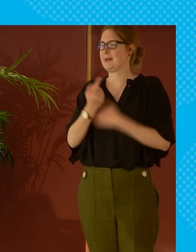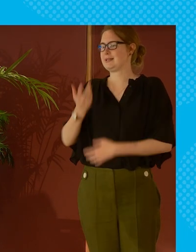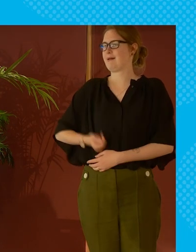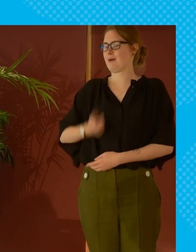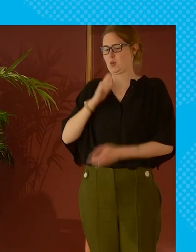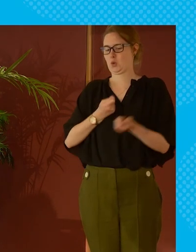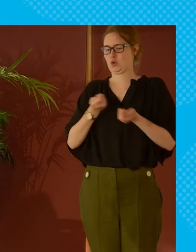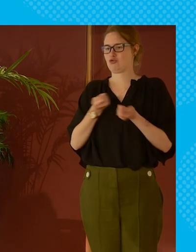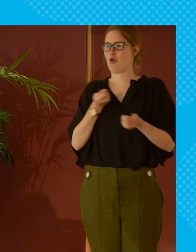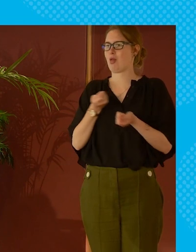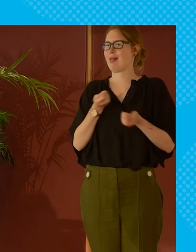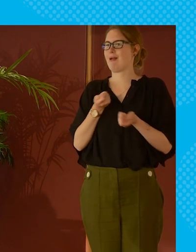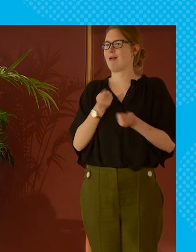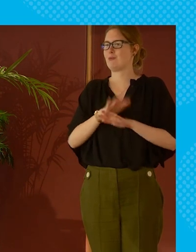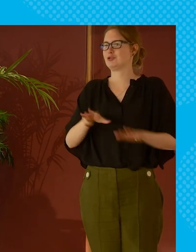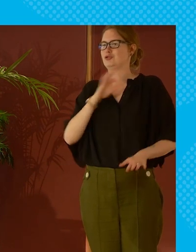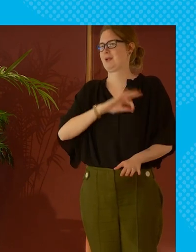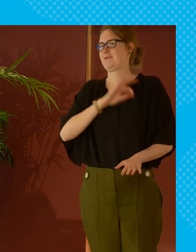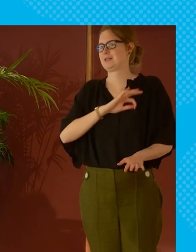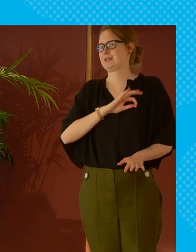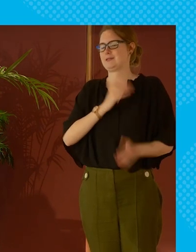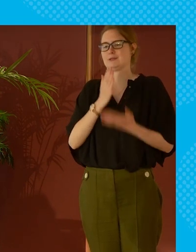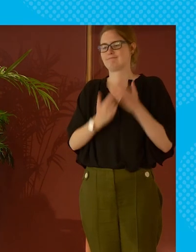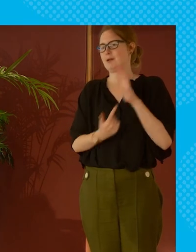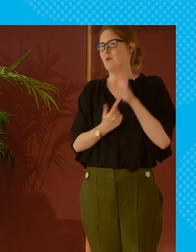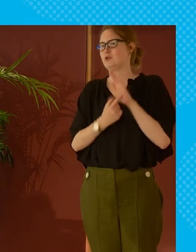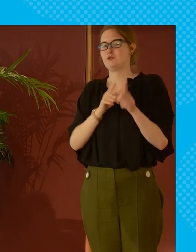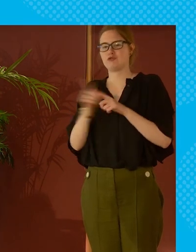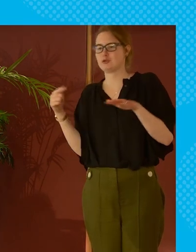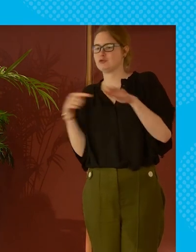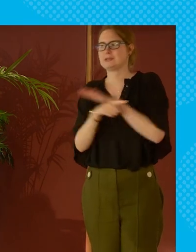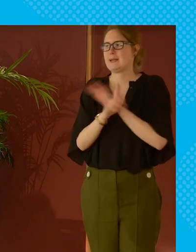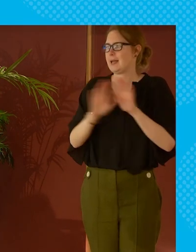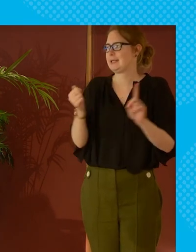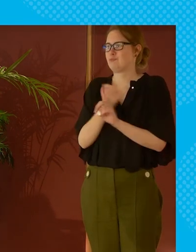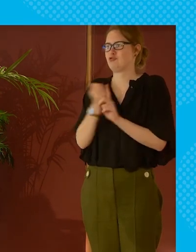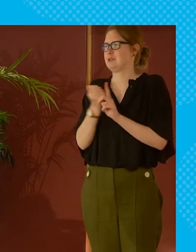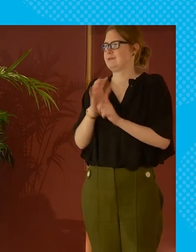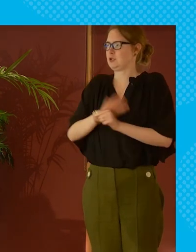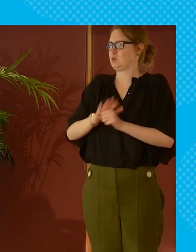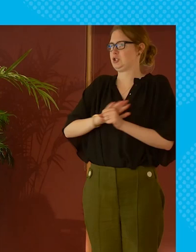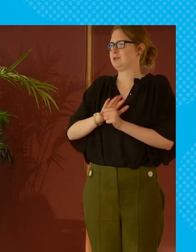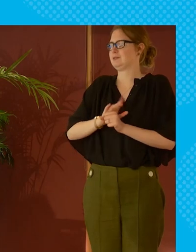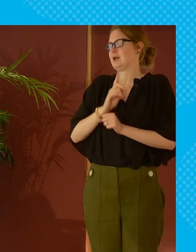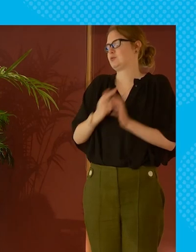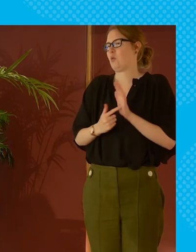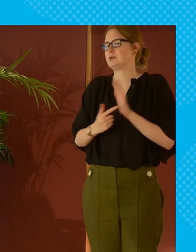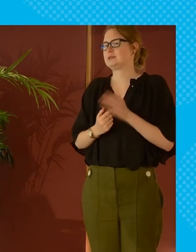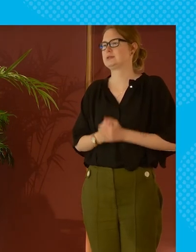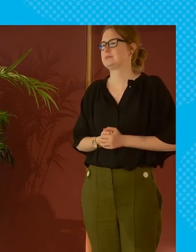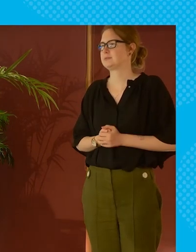income that they can control which is which is critical if you're trying to escape any sort of abusive situations